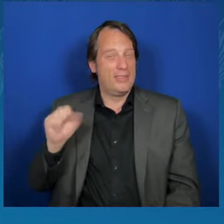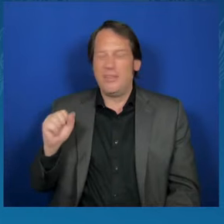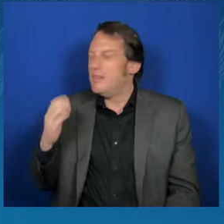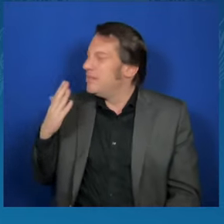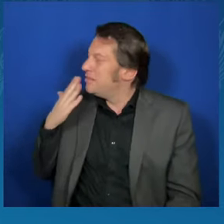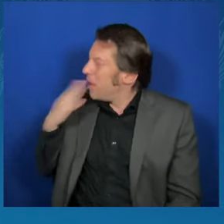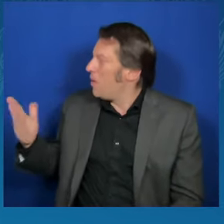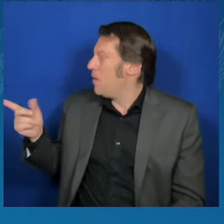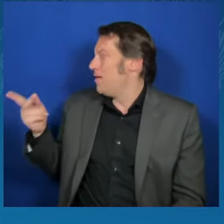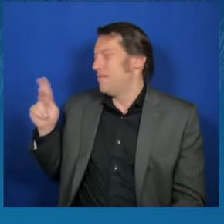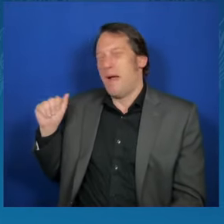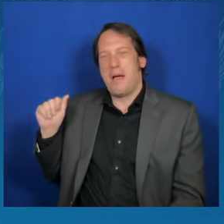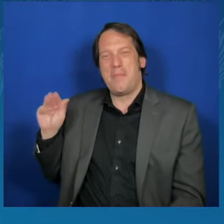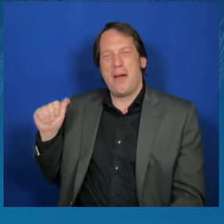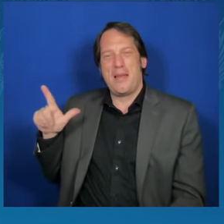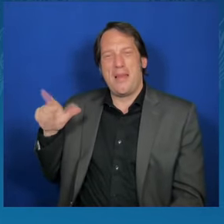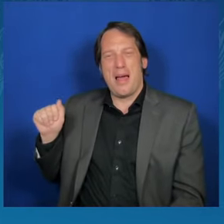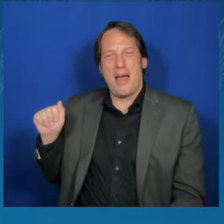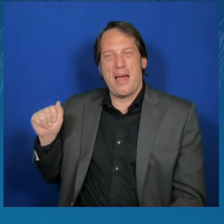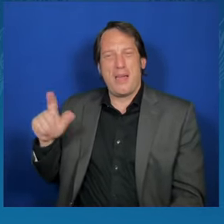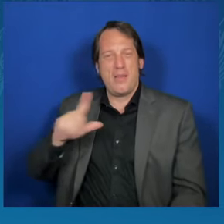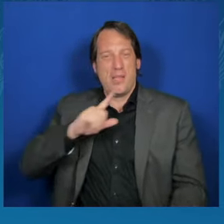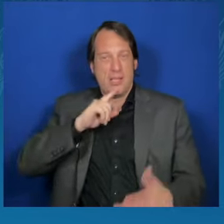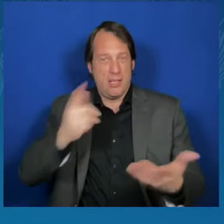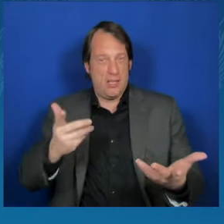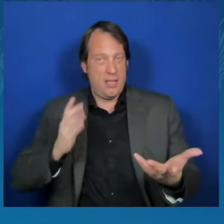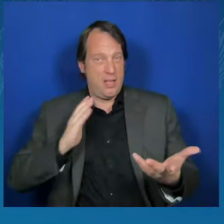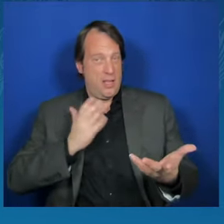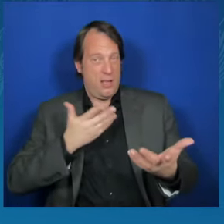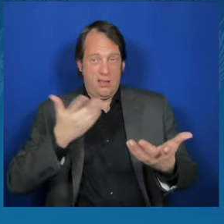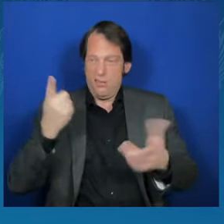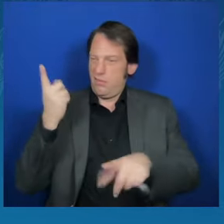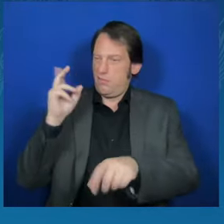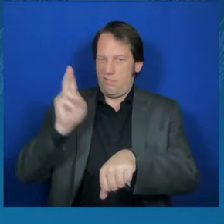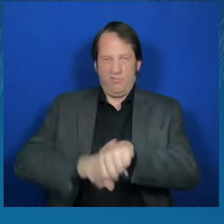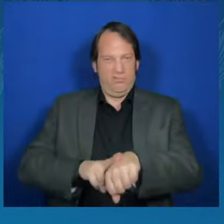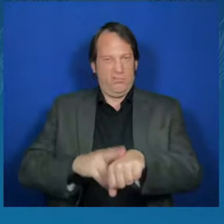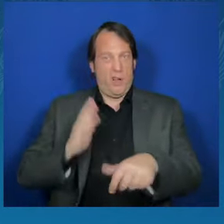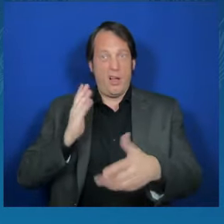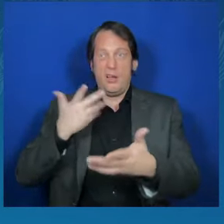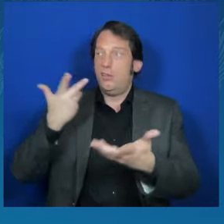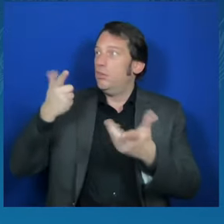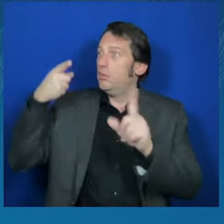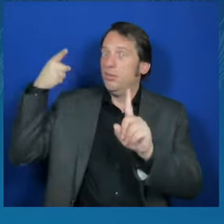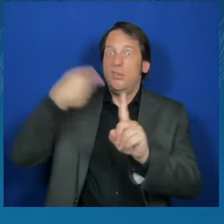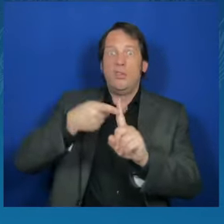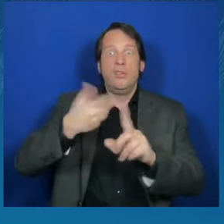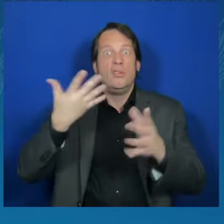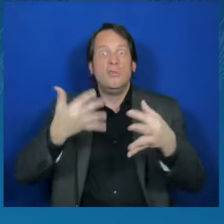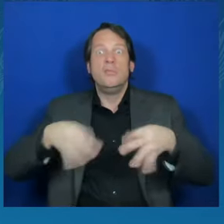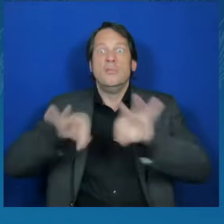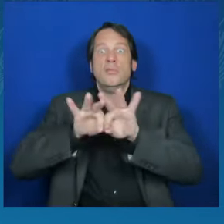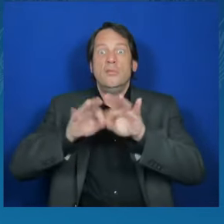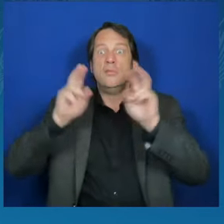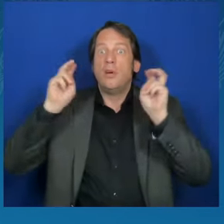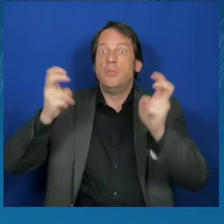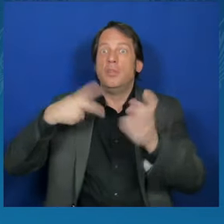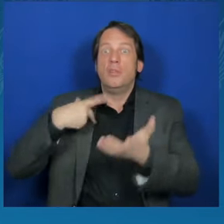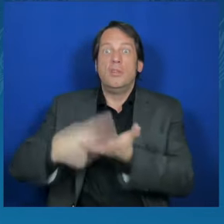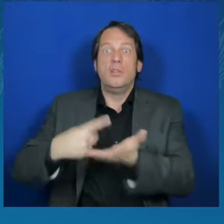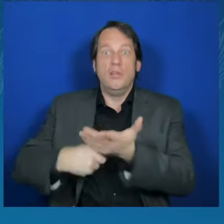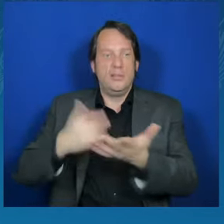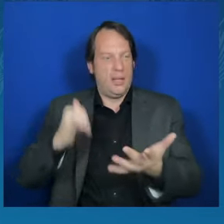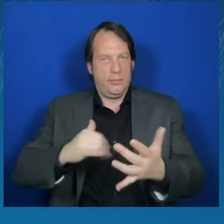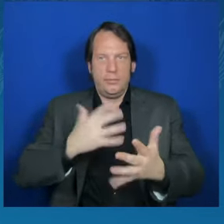were security and resilience. Security that we together build, restore Ukraine and the United States